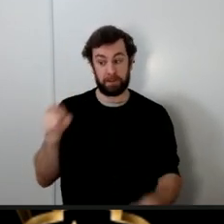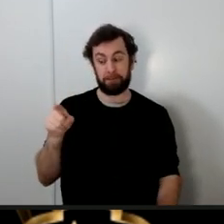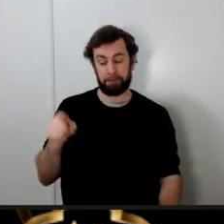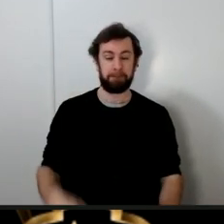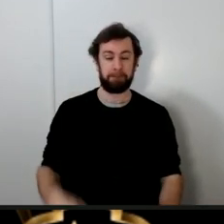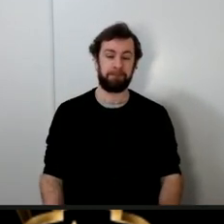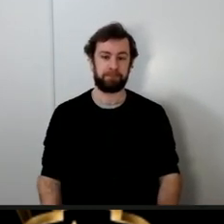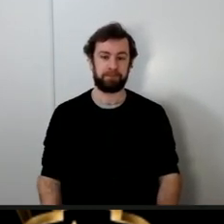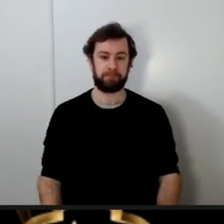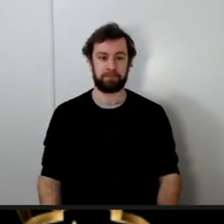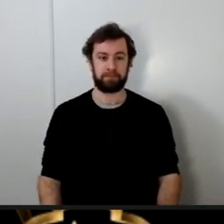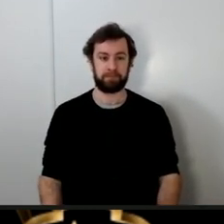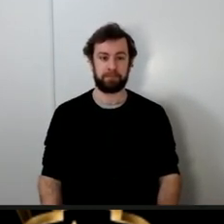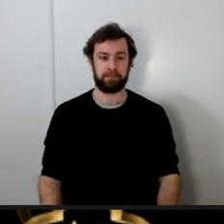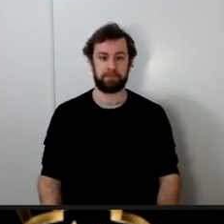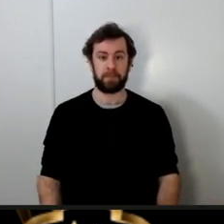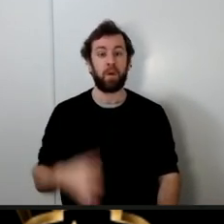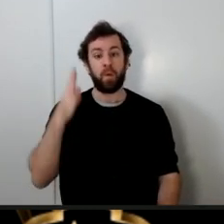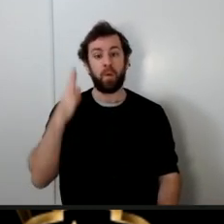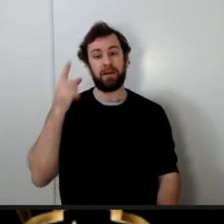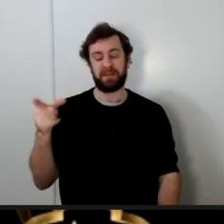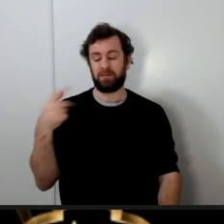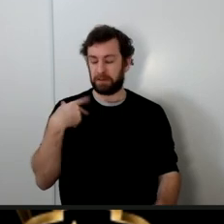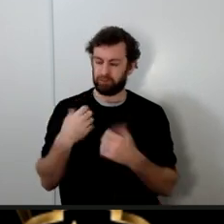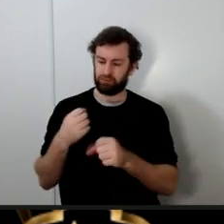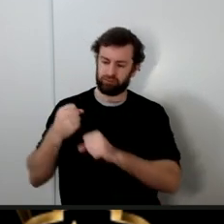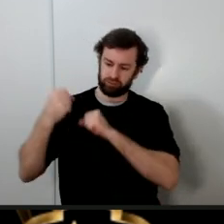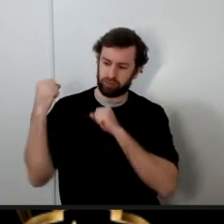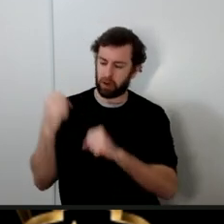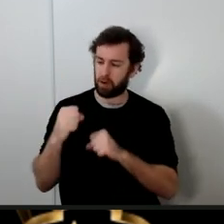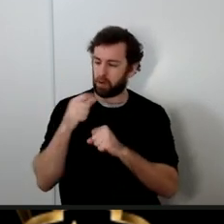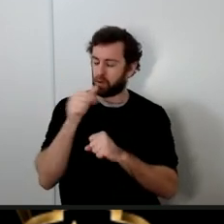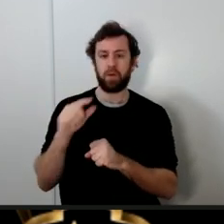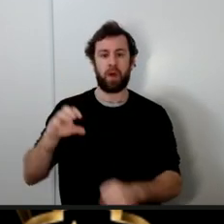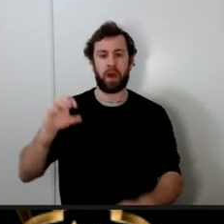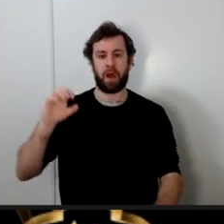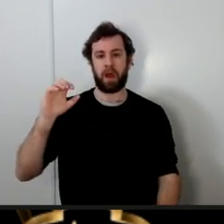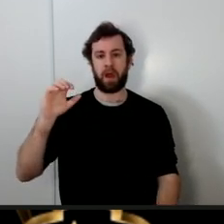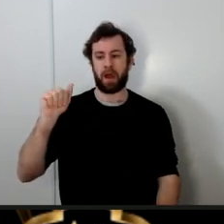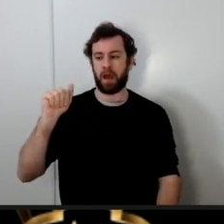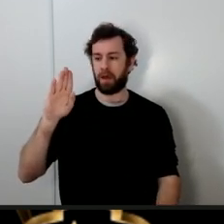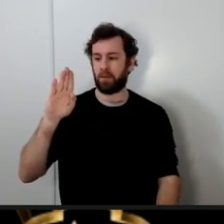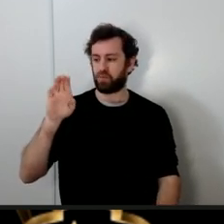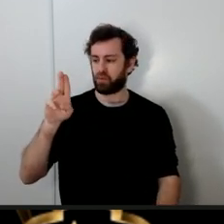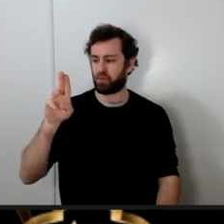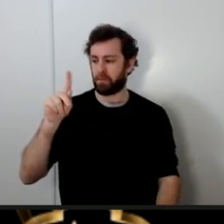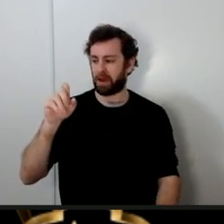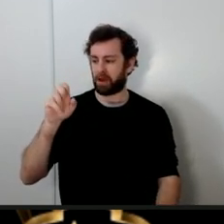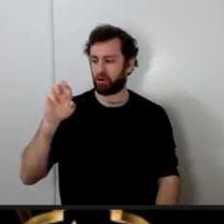because he wanted to solidify the caliphate of Abu Bakr for him that was the priority